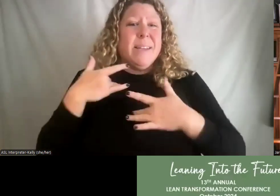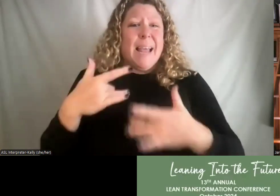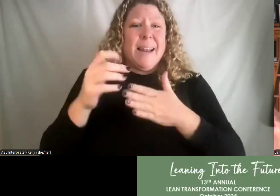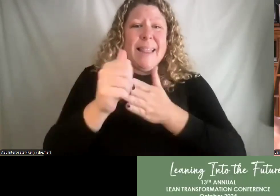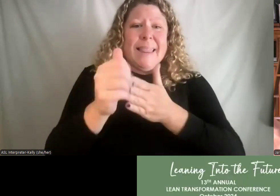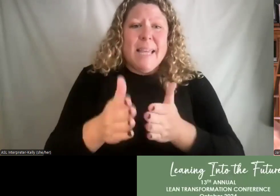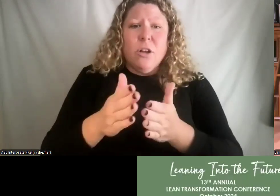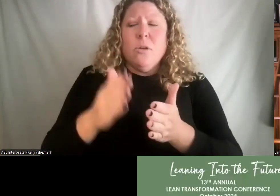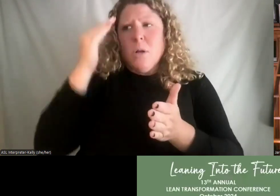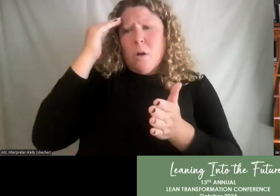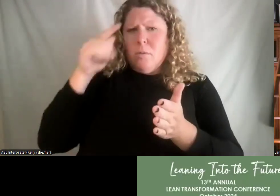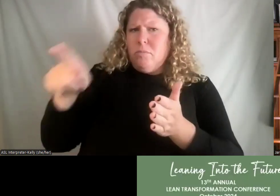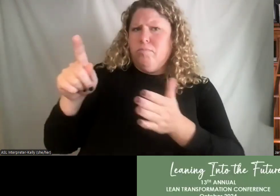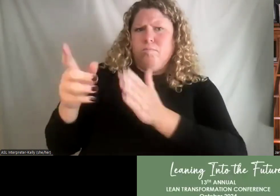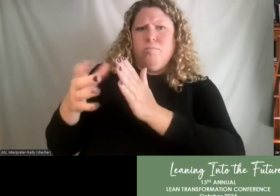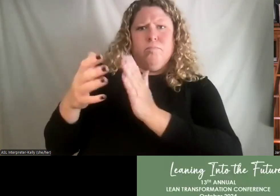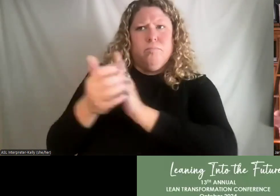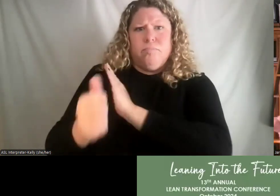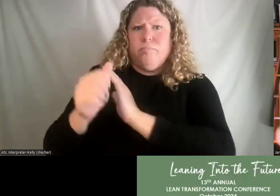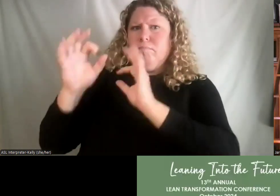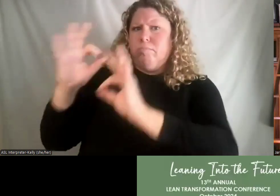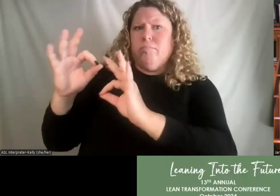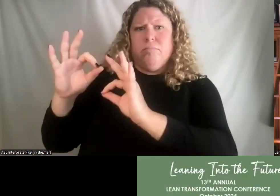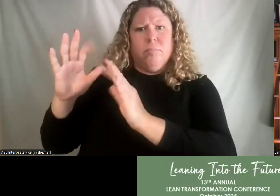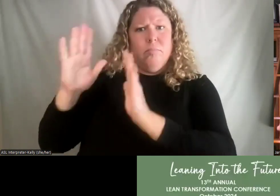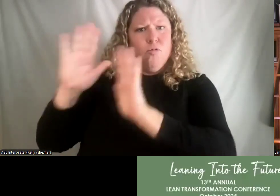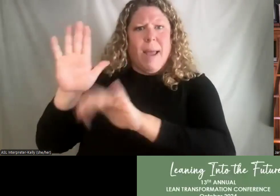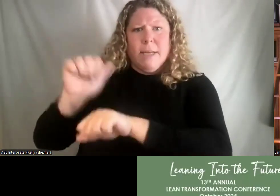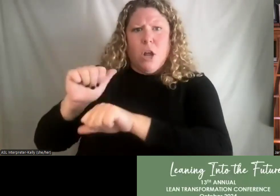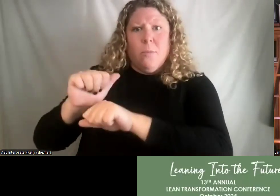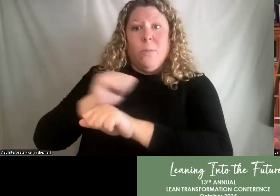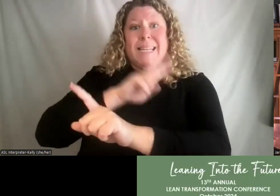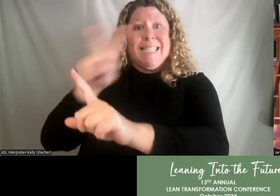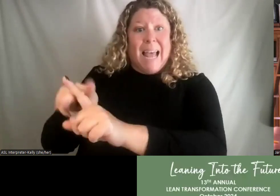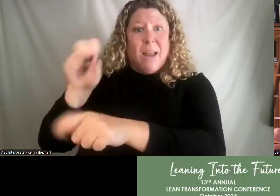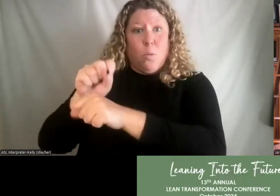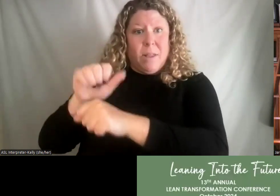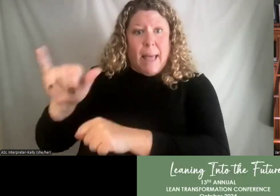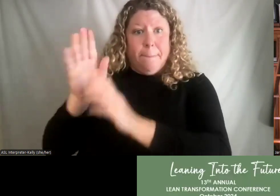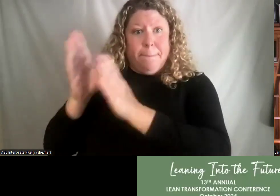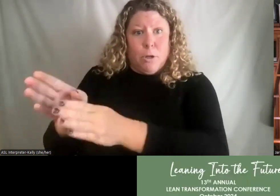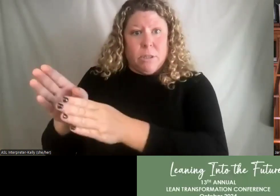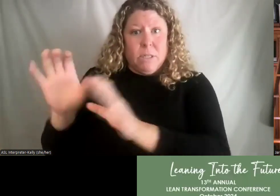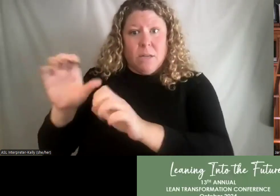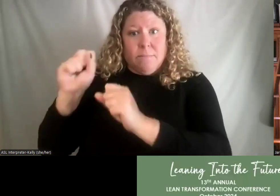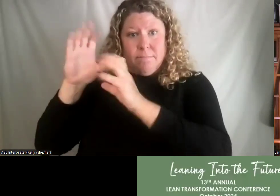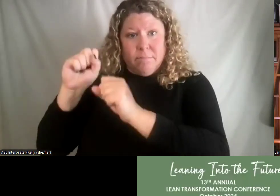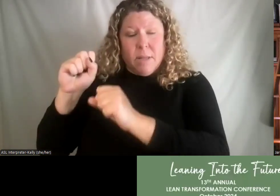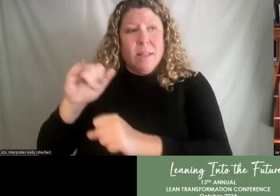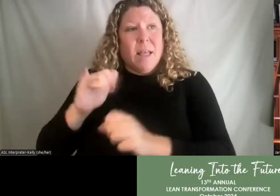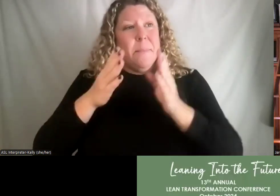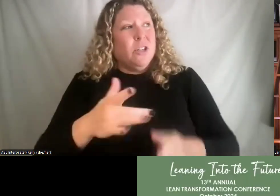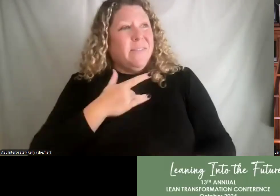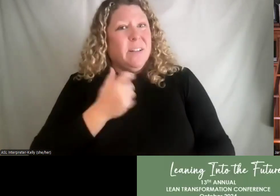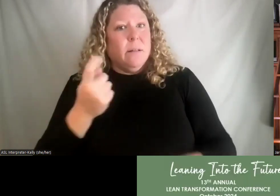does a really great job. They perform outstanding. And so we assign work to that individual. Now, that individual sees it maybe as a